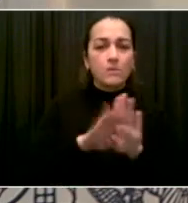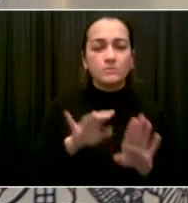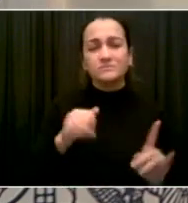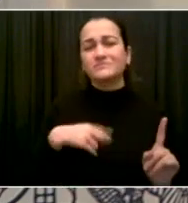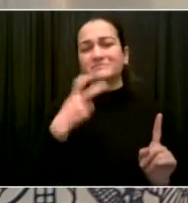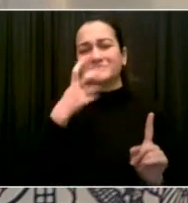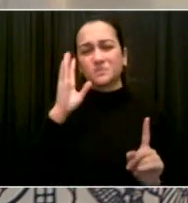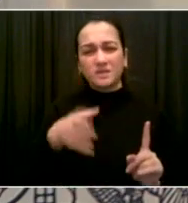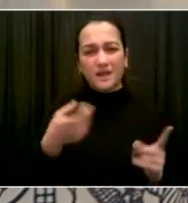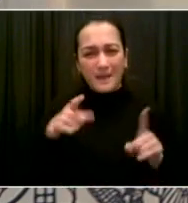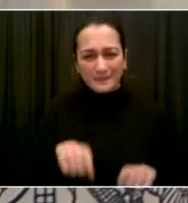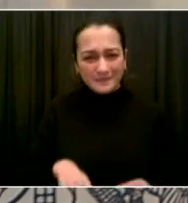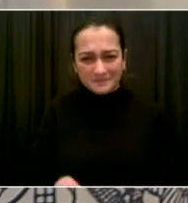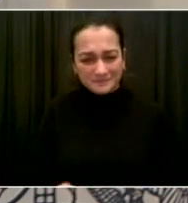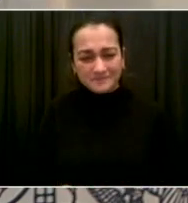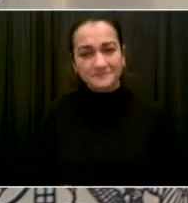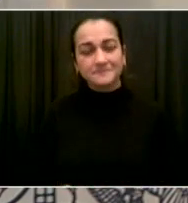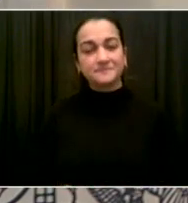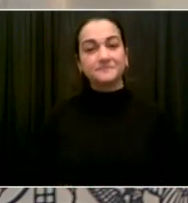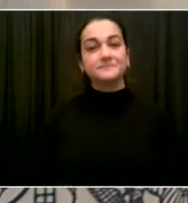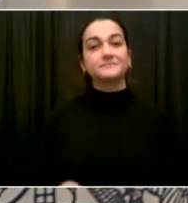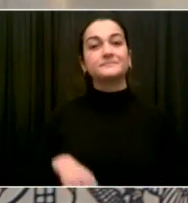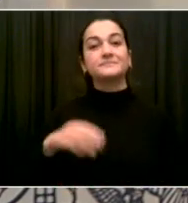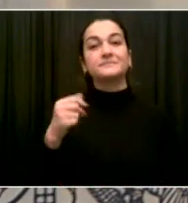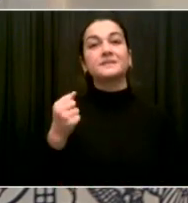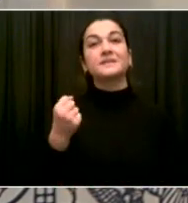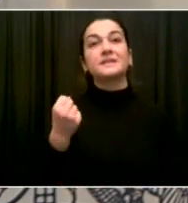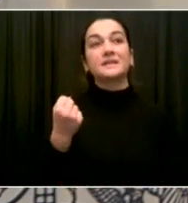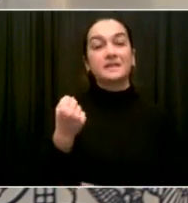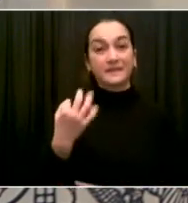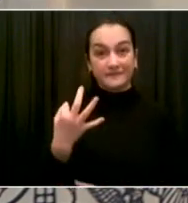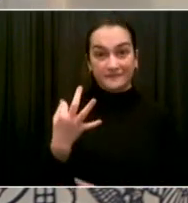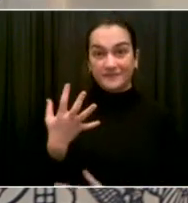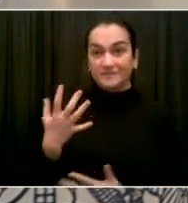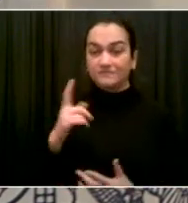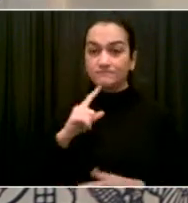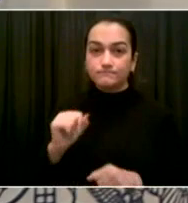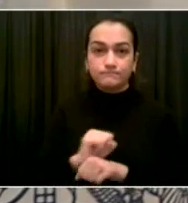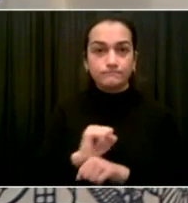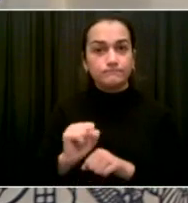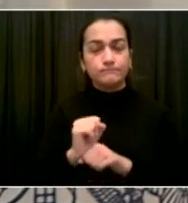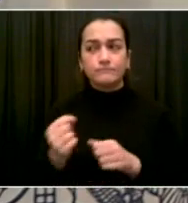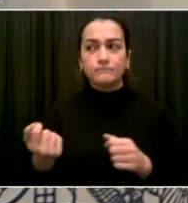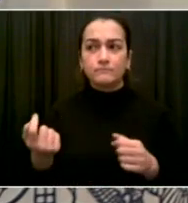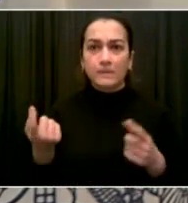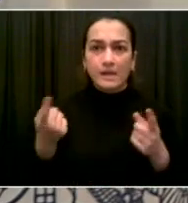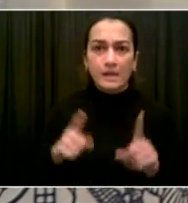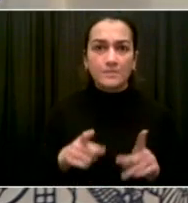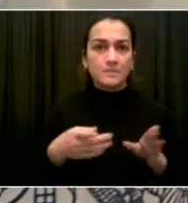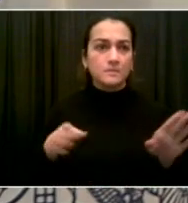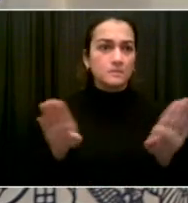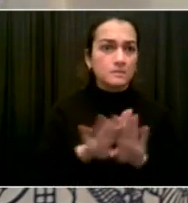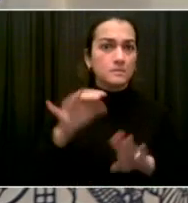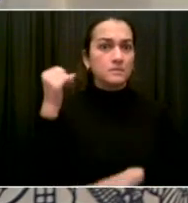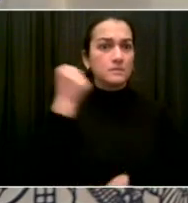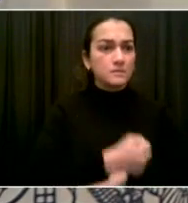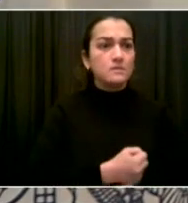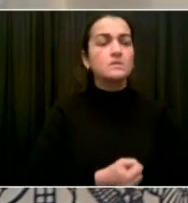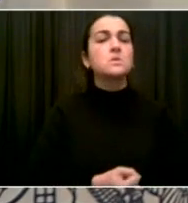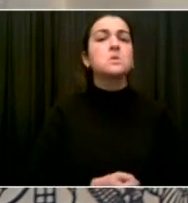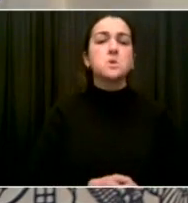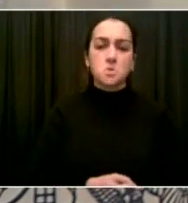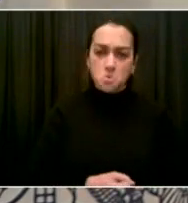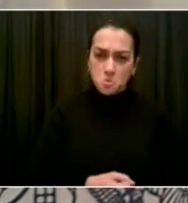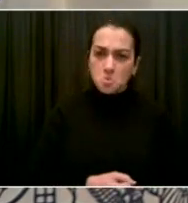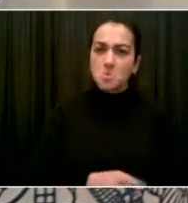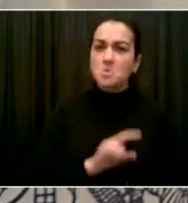would have horrible, horrible impacts on the people of this city. But more importantly, it's not necessary if we keep getting more and